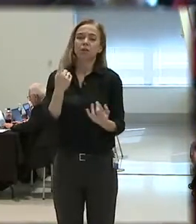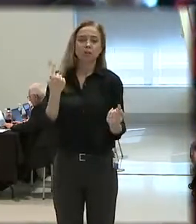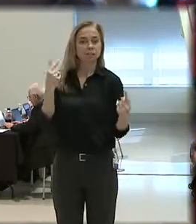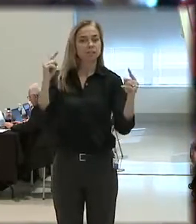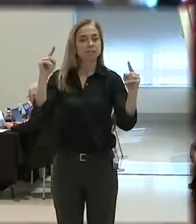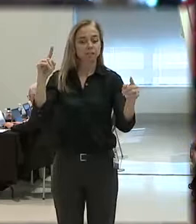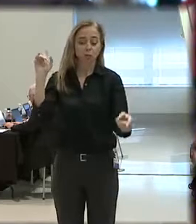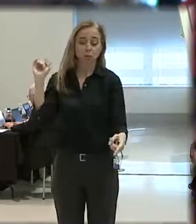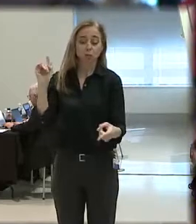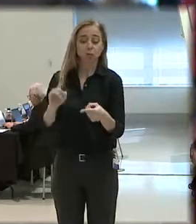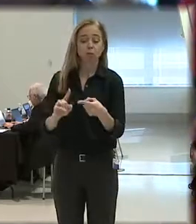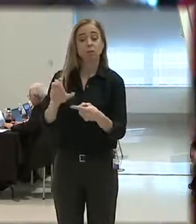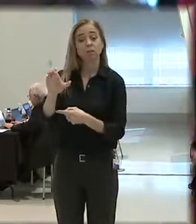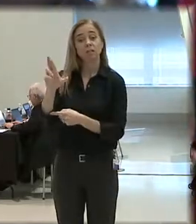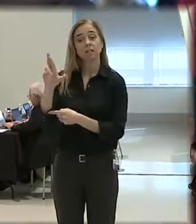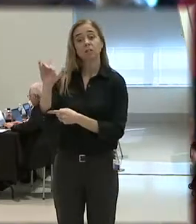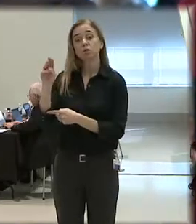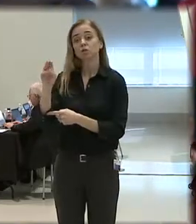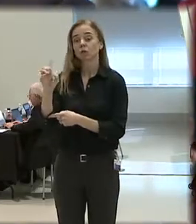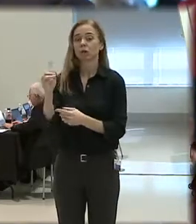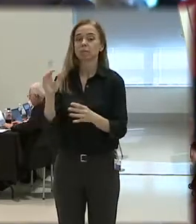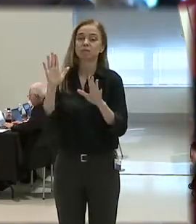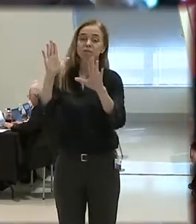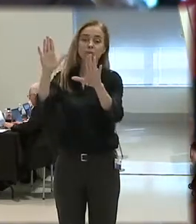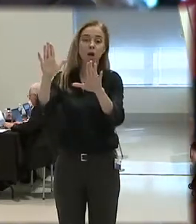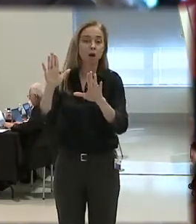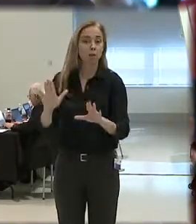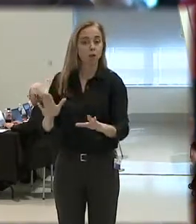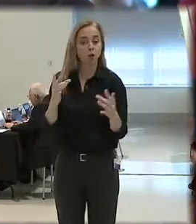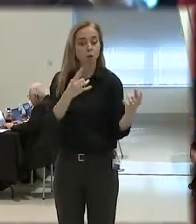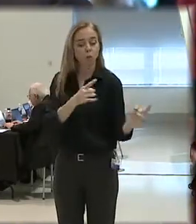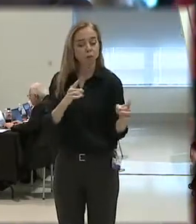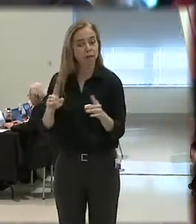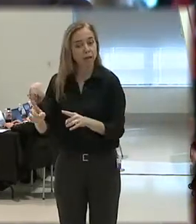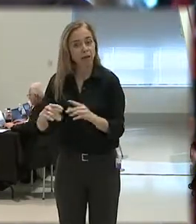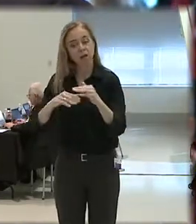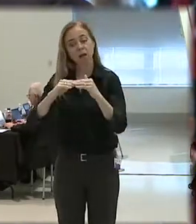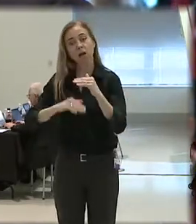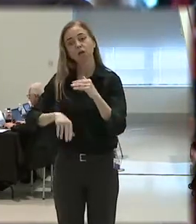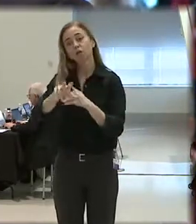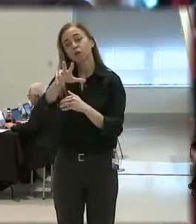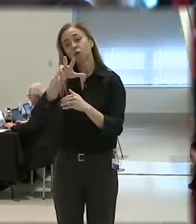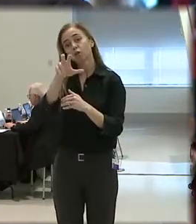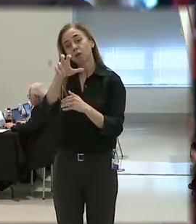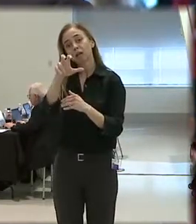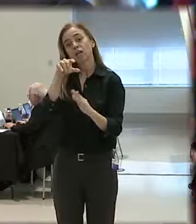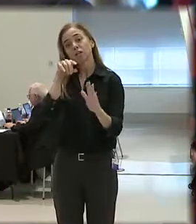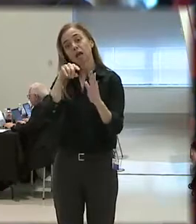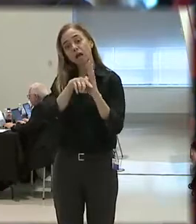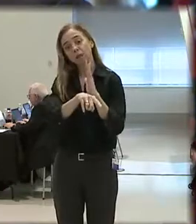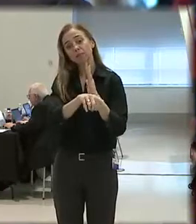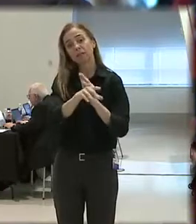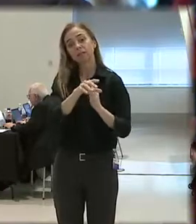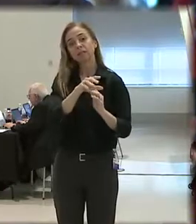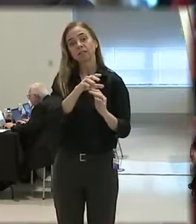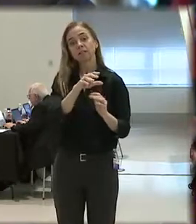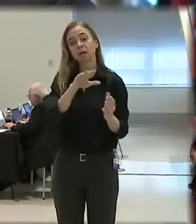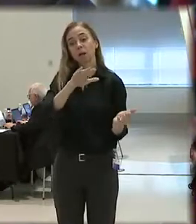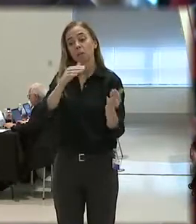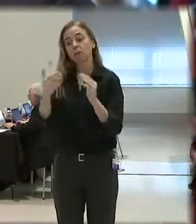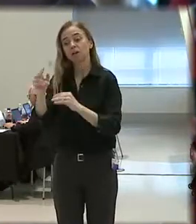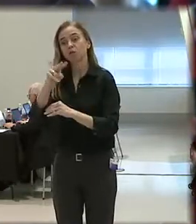in reducing crime. It's phenomenal what's happened. Under 300 homicides in New York City compared to 2,200.